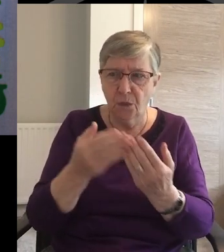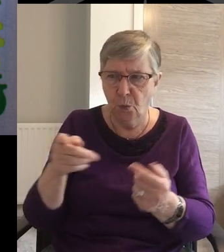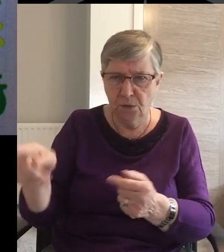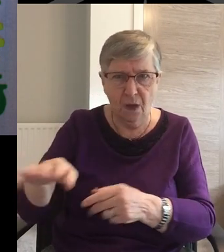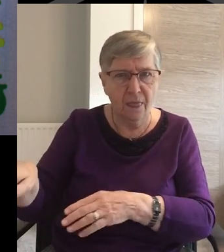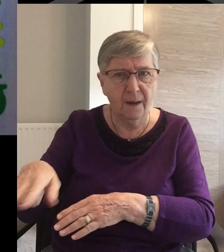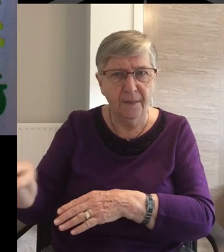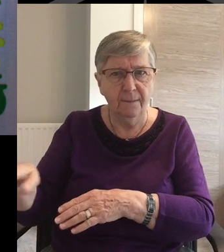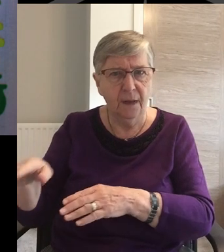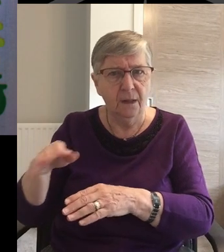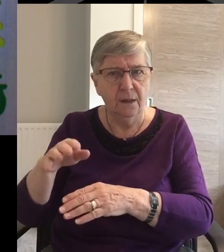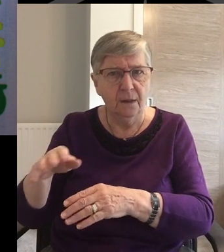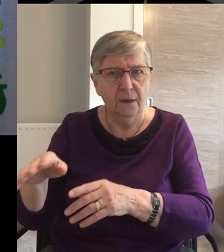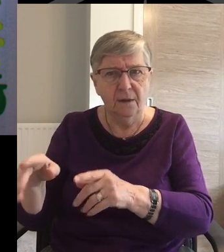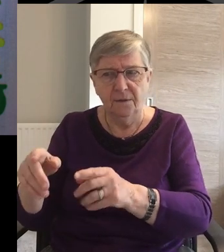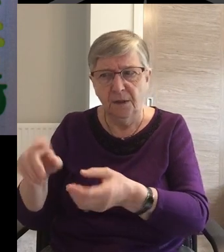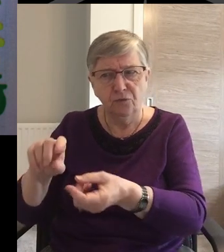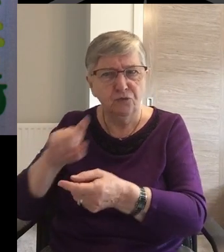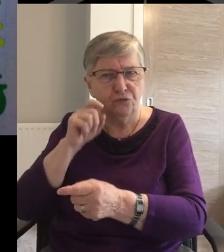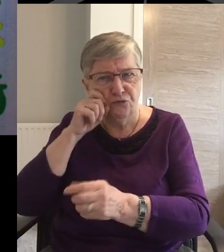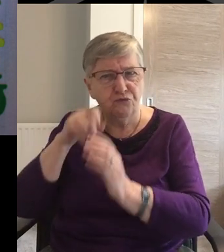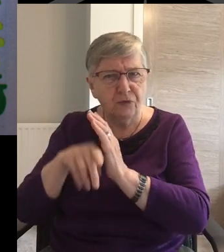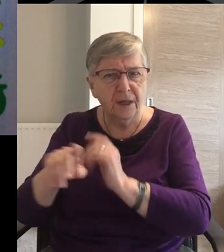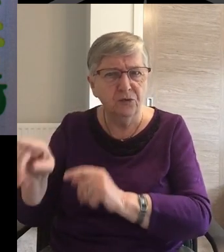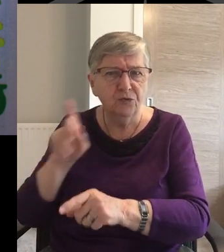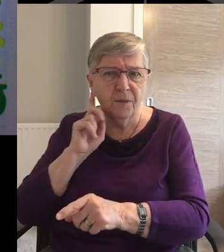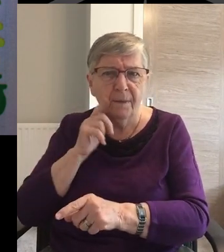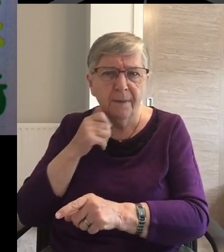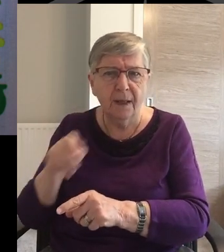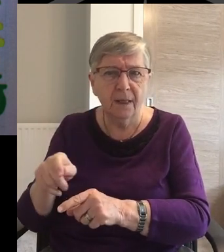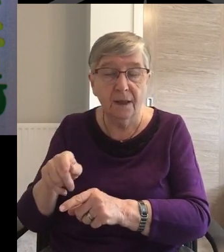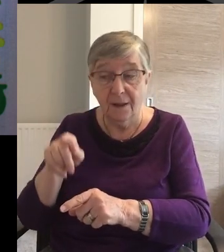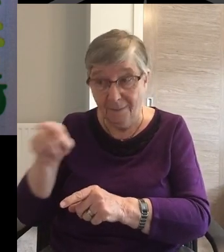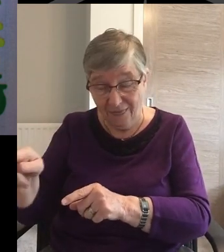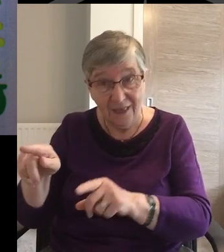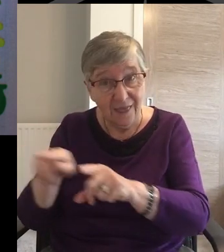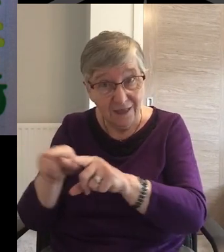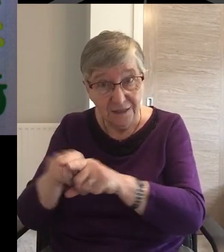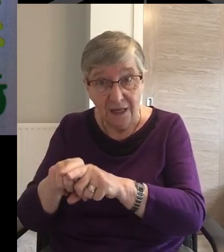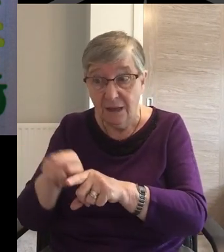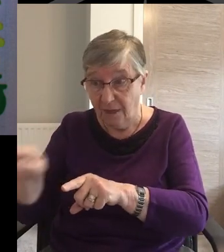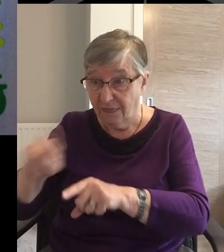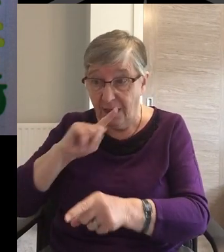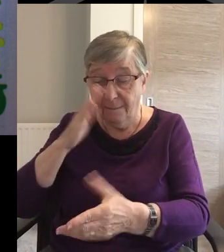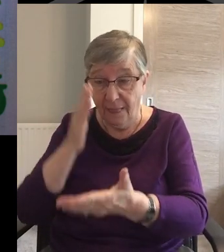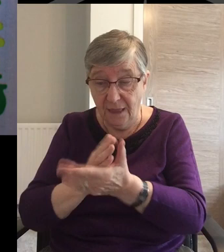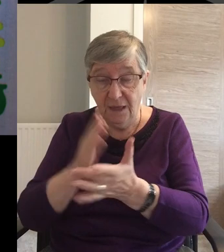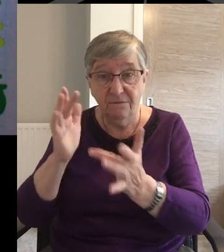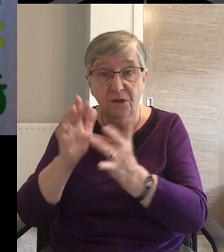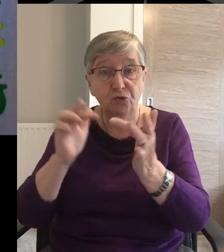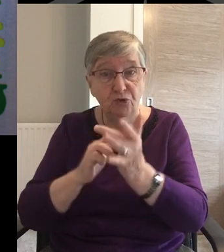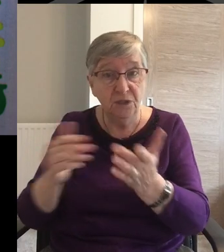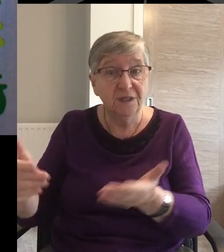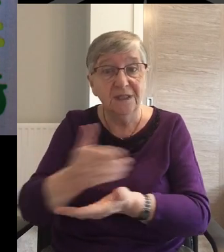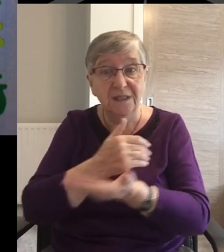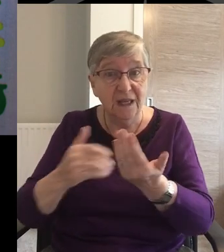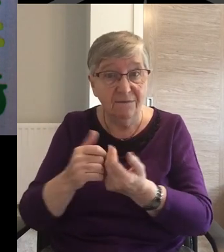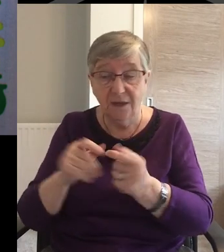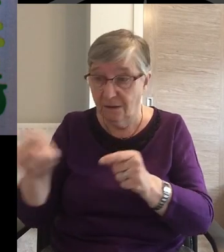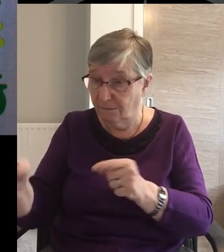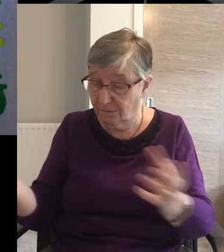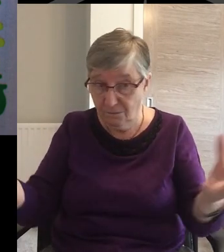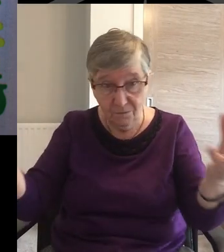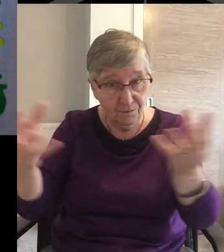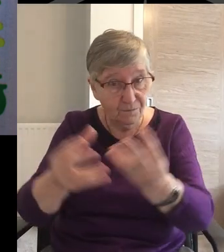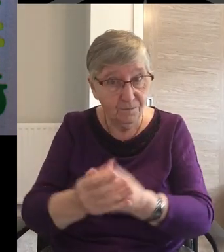Uncircumcised Gentiles Who, like them Have come to believe In Jesus the Messiah Are fellow members with